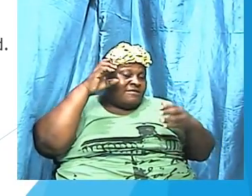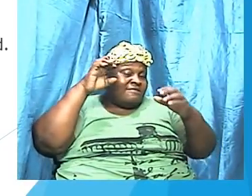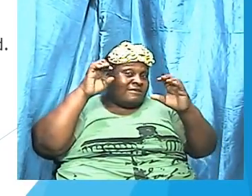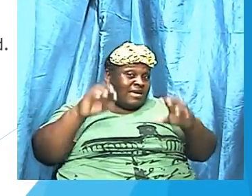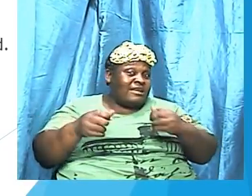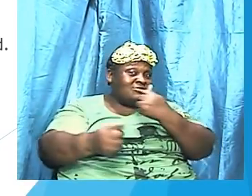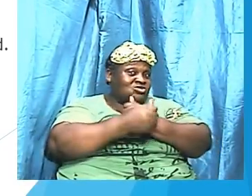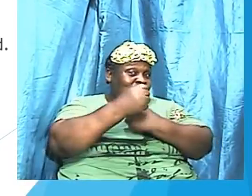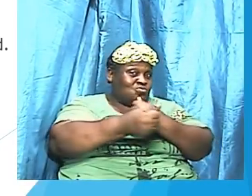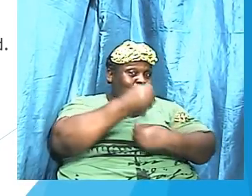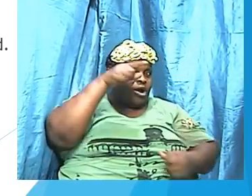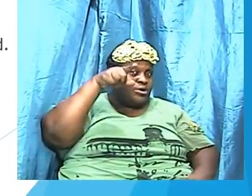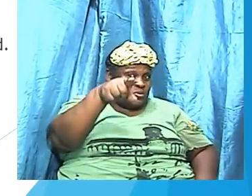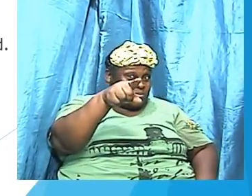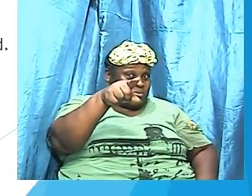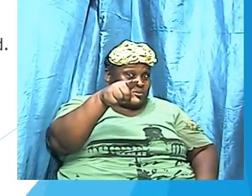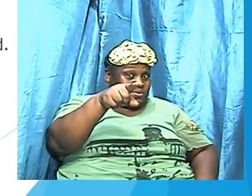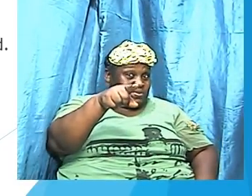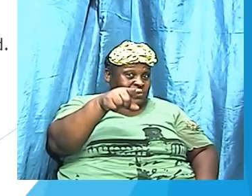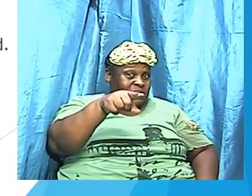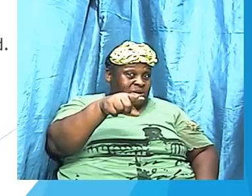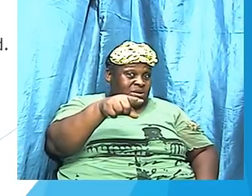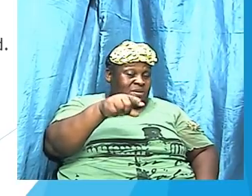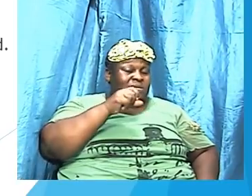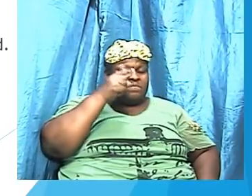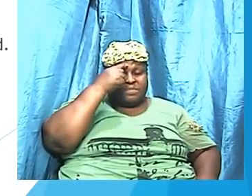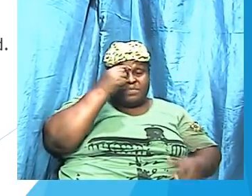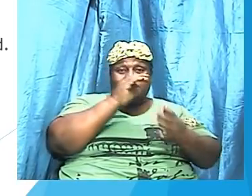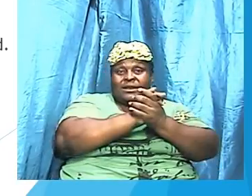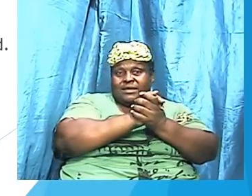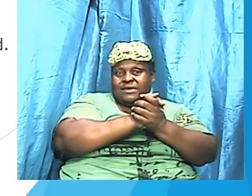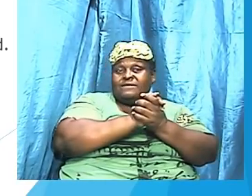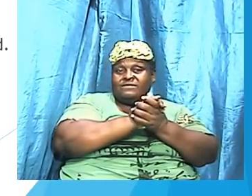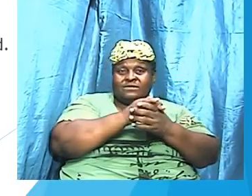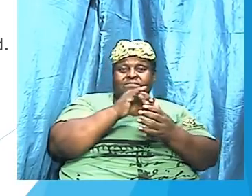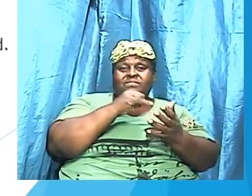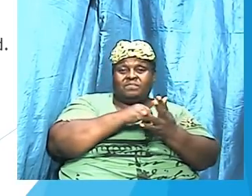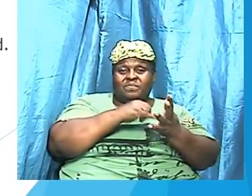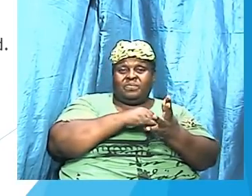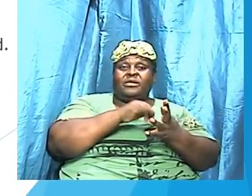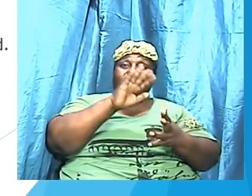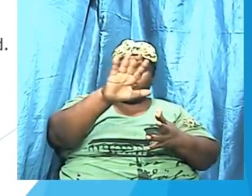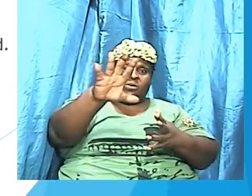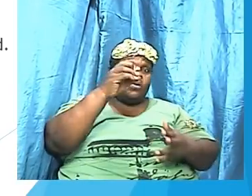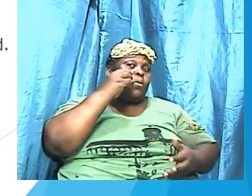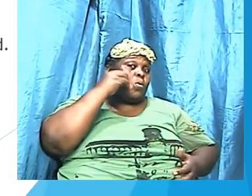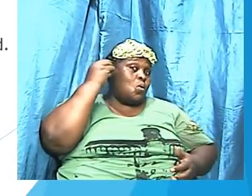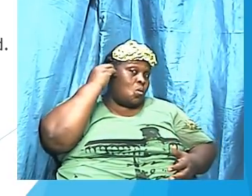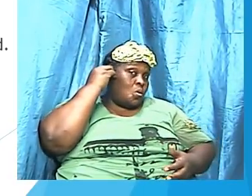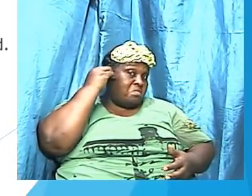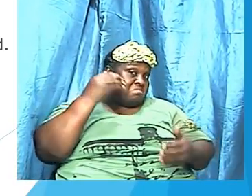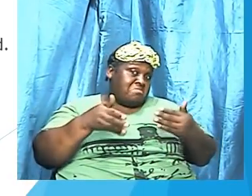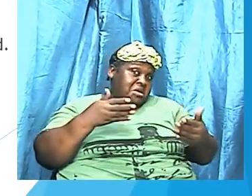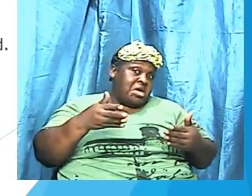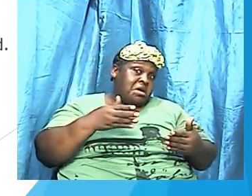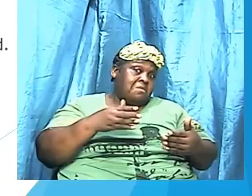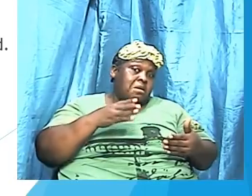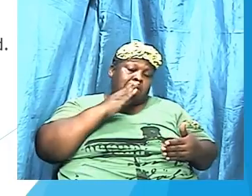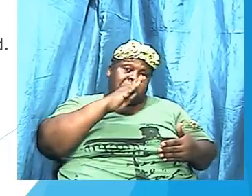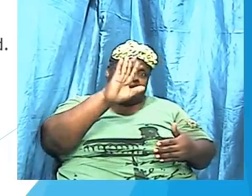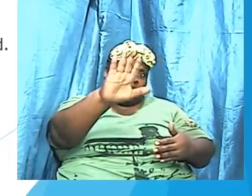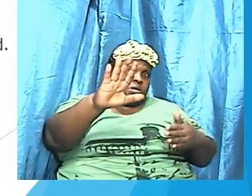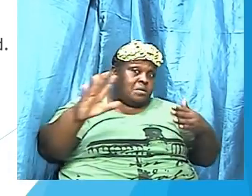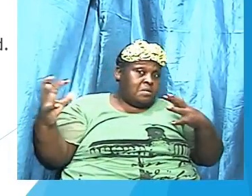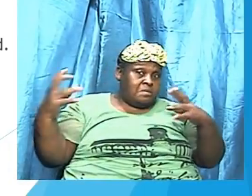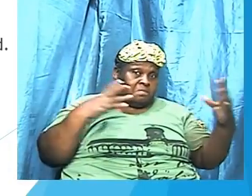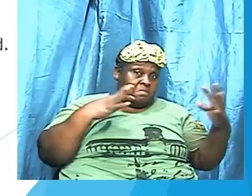it or not, brothers and sisters, your home might be the battlefield. But wherever it